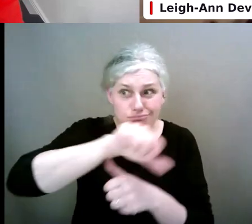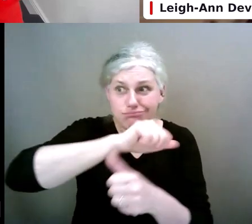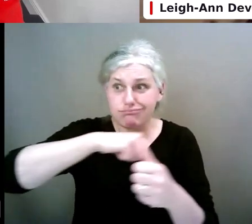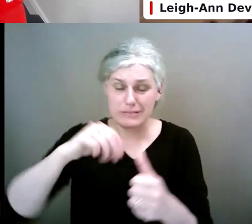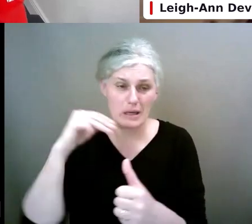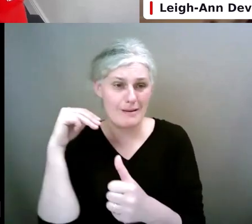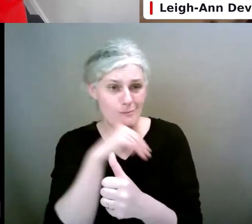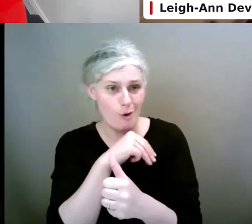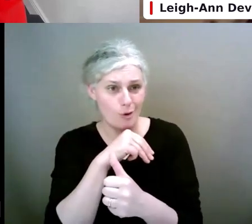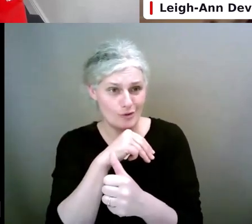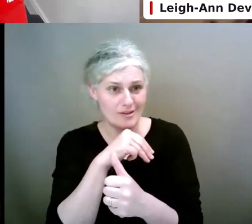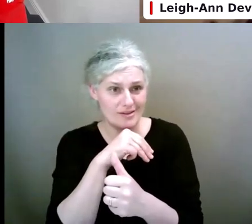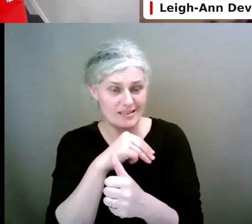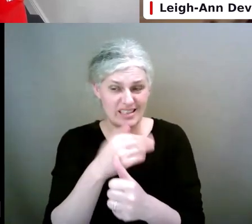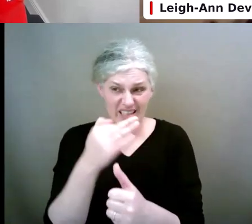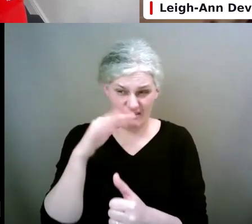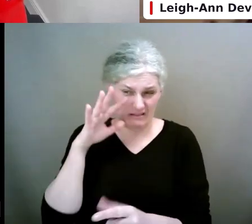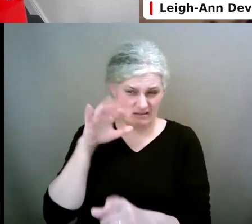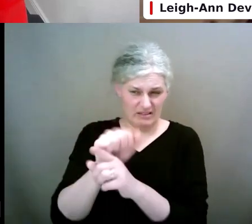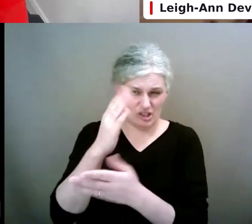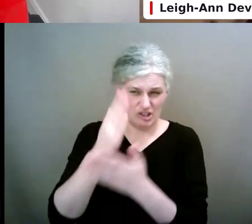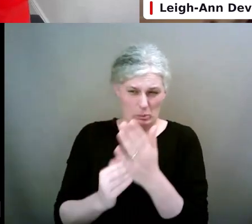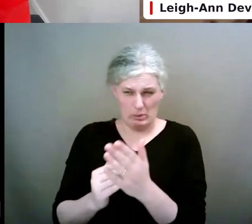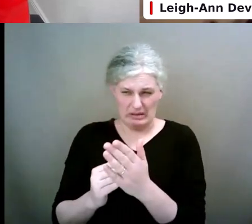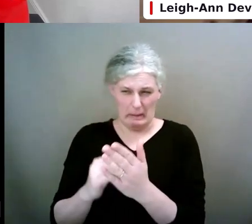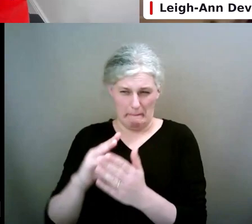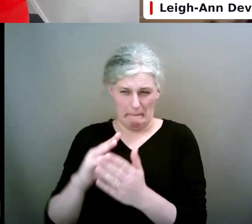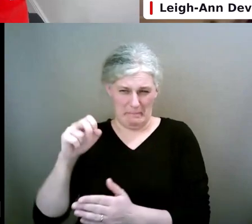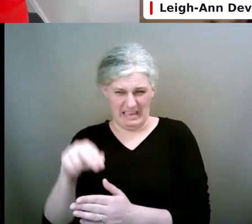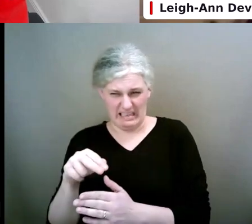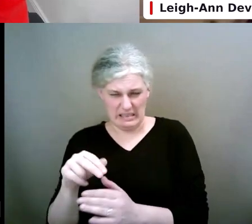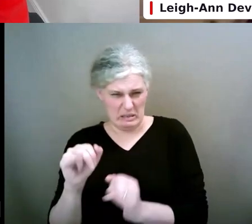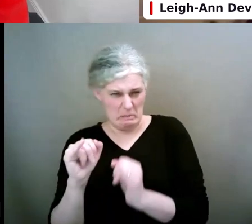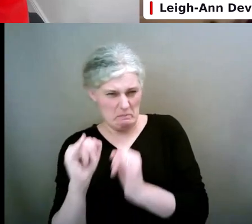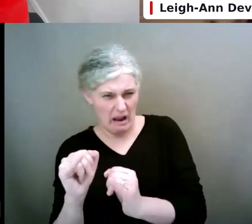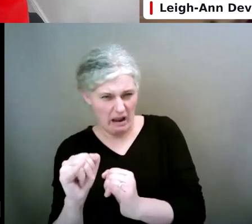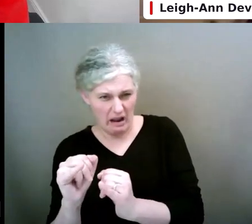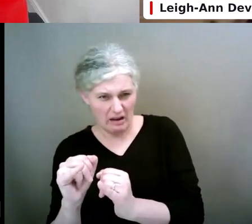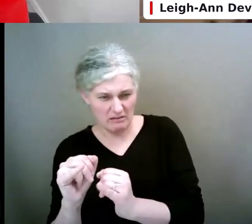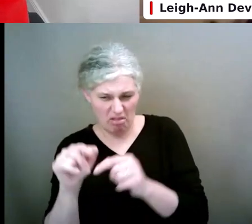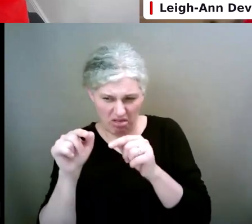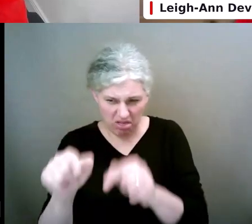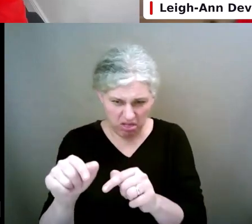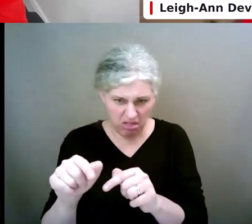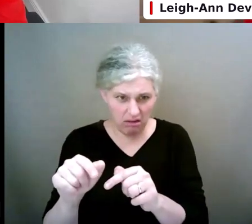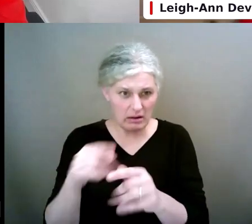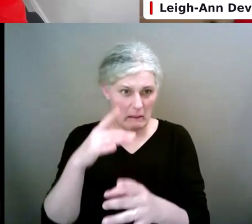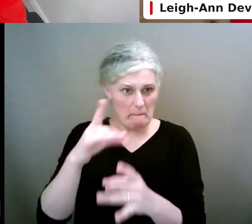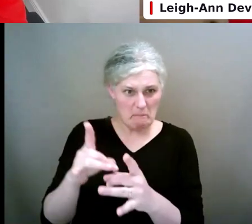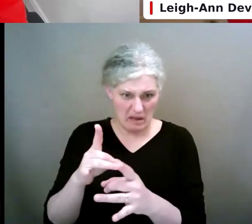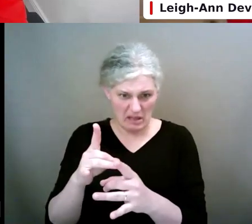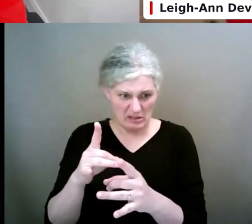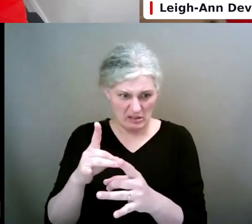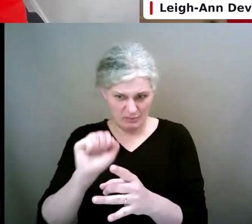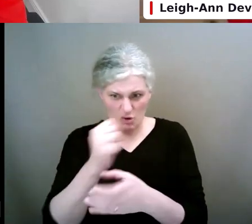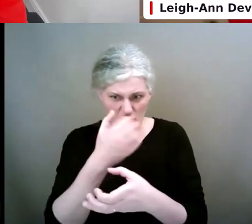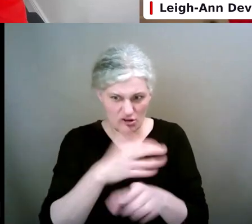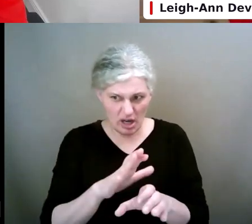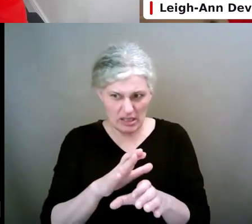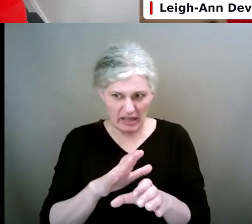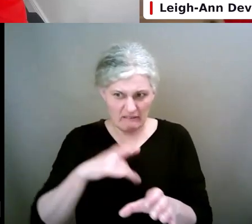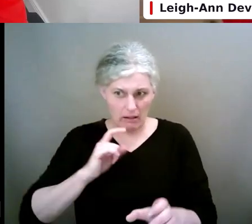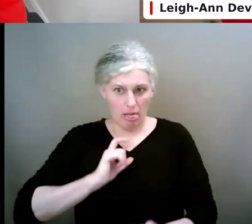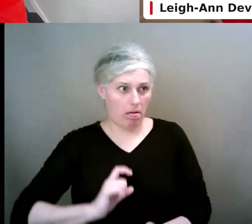if you see someone being mean online or having, getting a hard time, be kind to them. Do something nice for them,